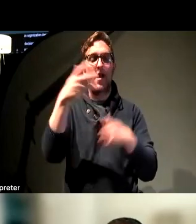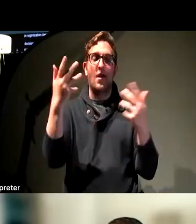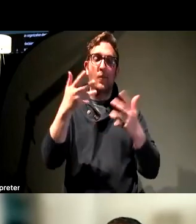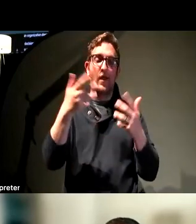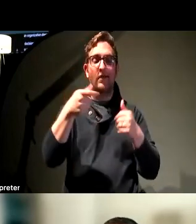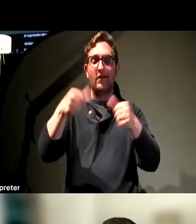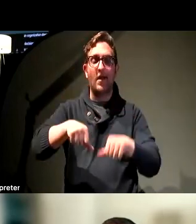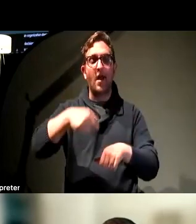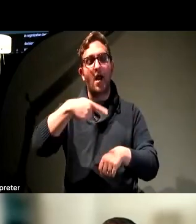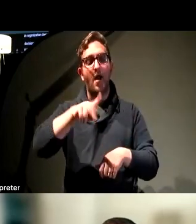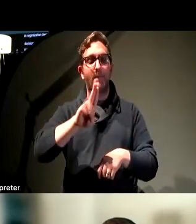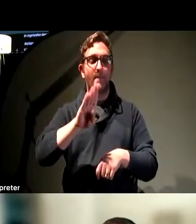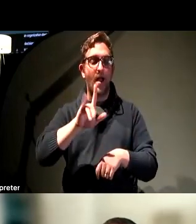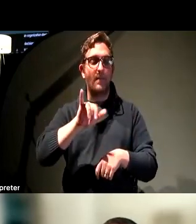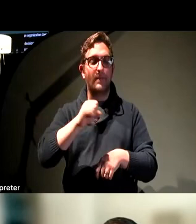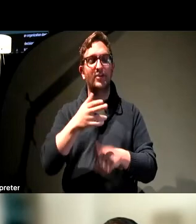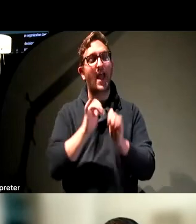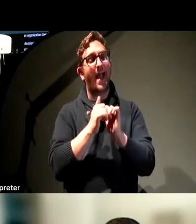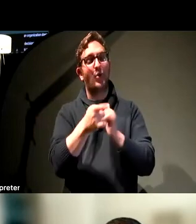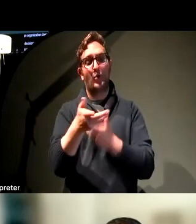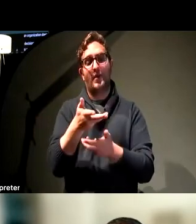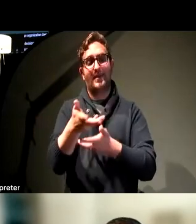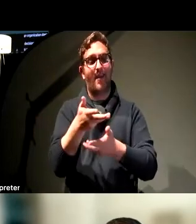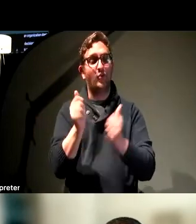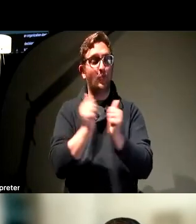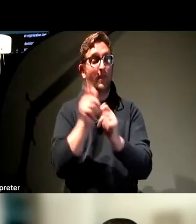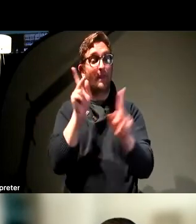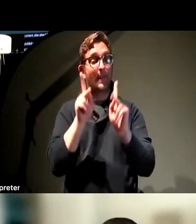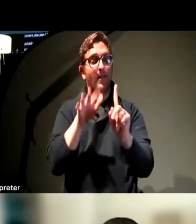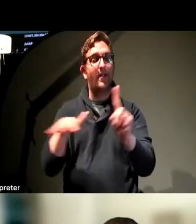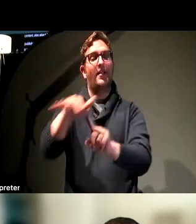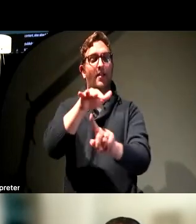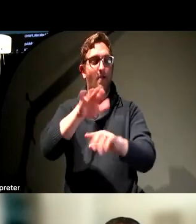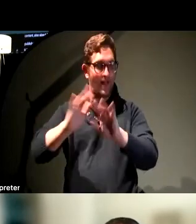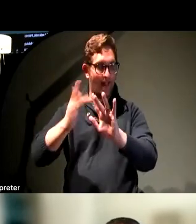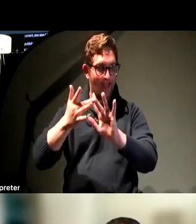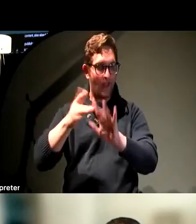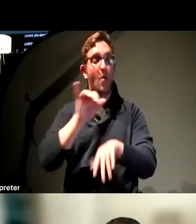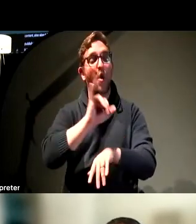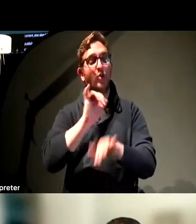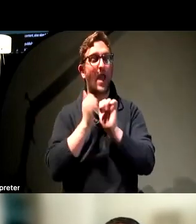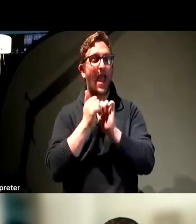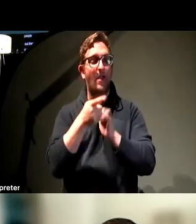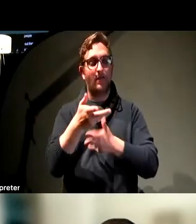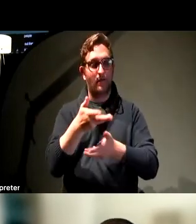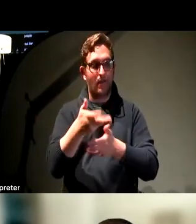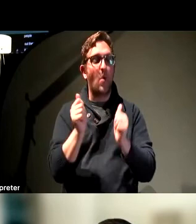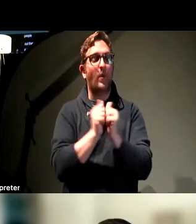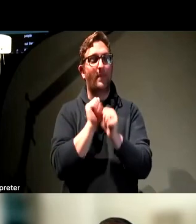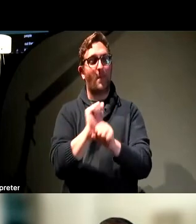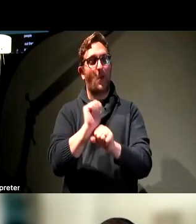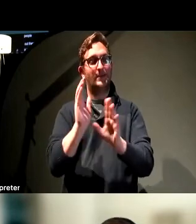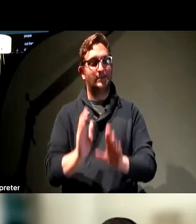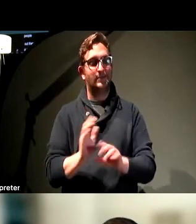way that we engage with people out there in the virtual space and again with our own employees. So we look for the people